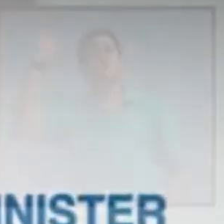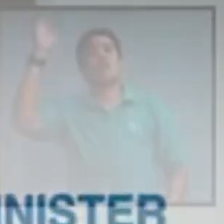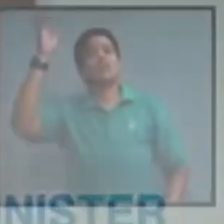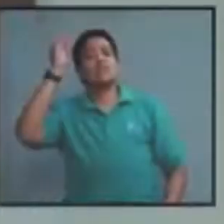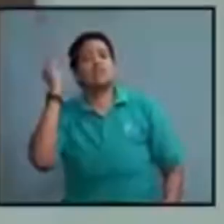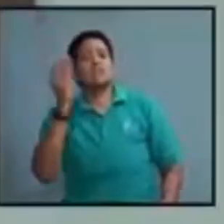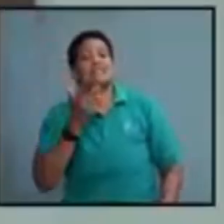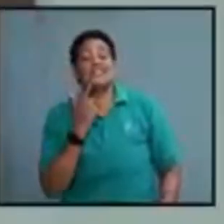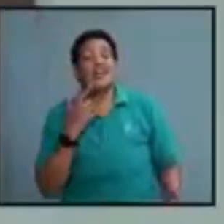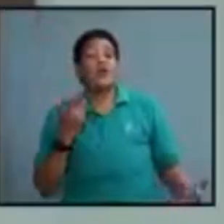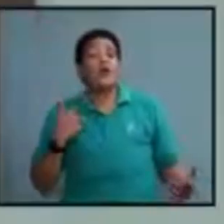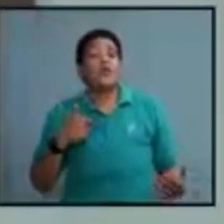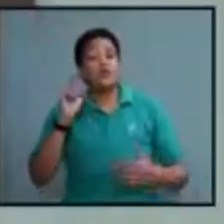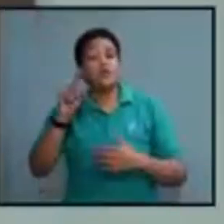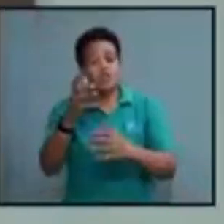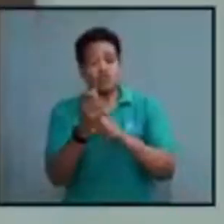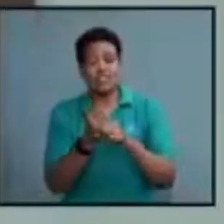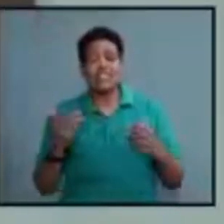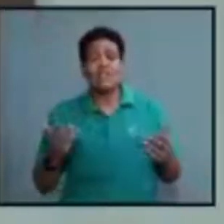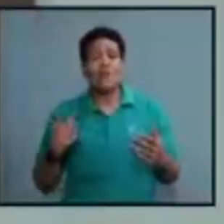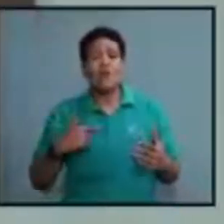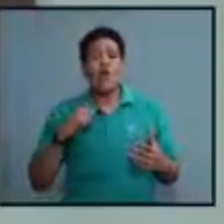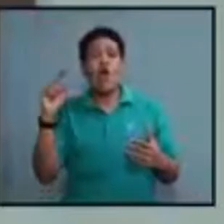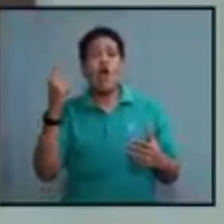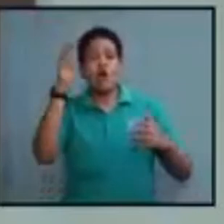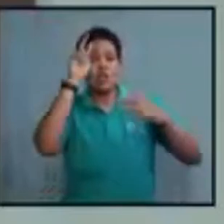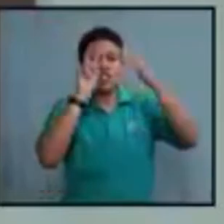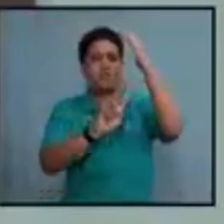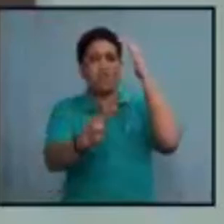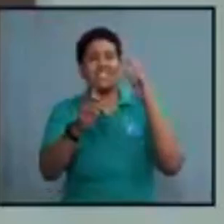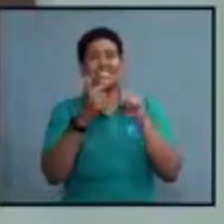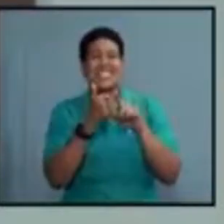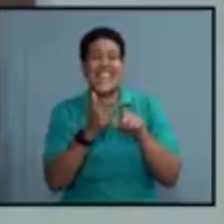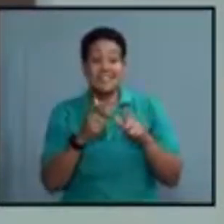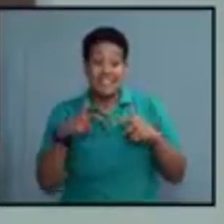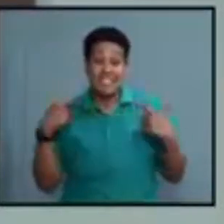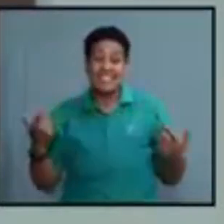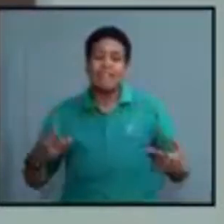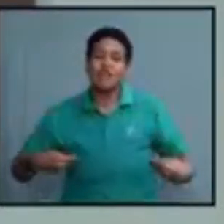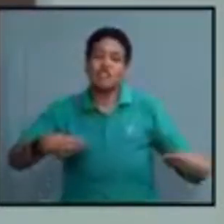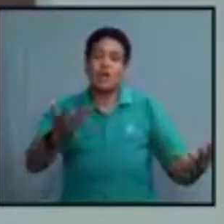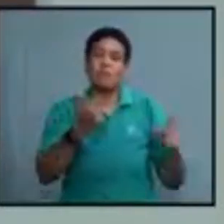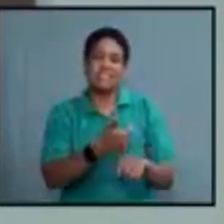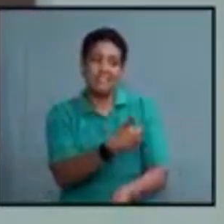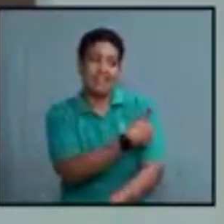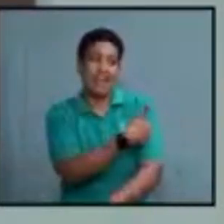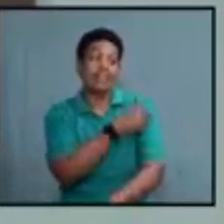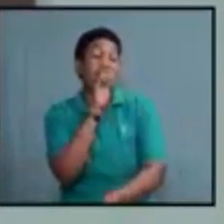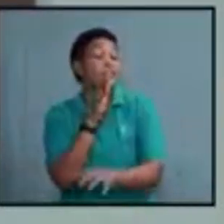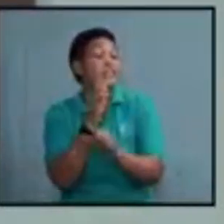We are slated to receive, as we have always projected, significant supplies of vaccines